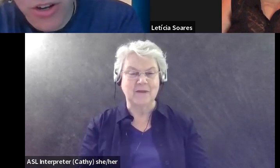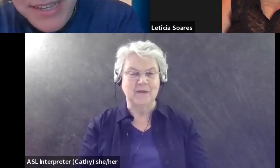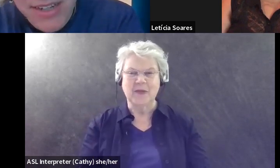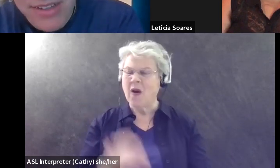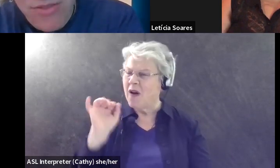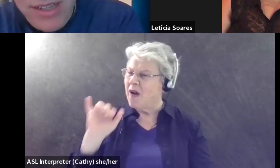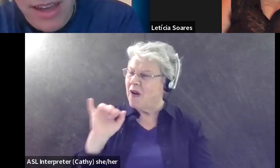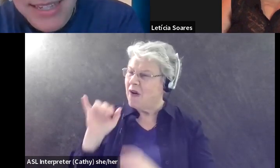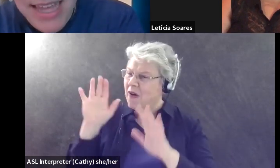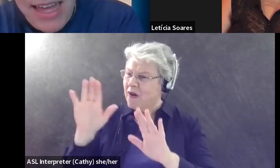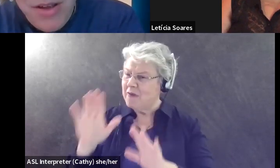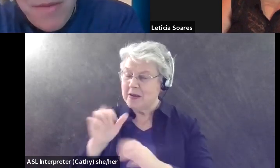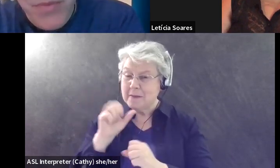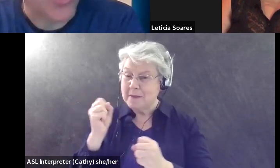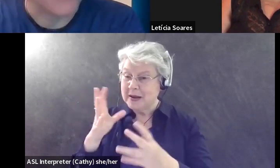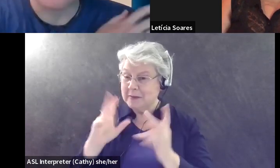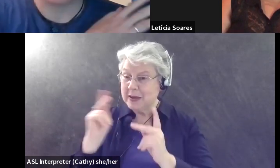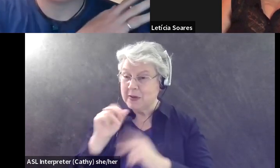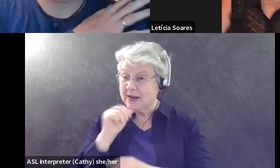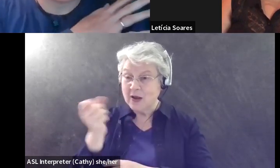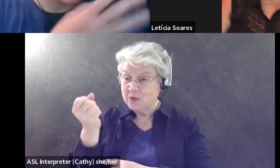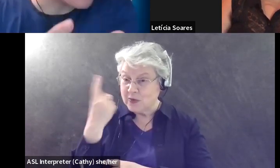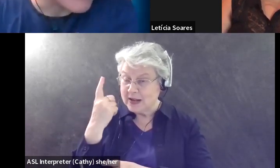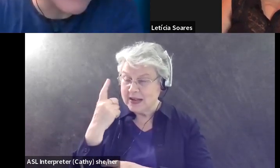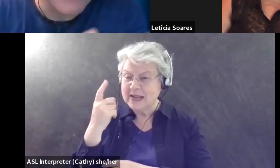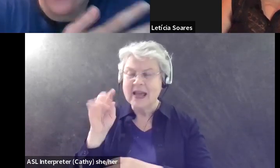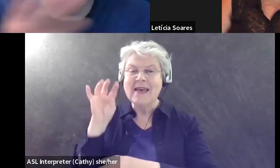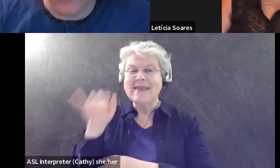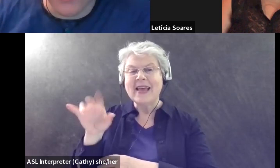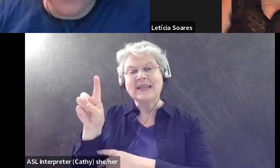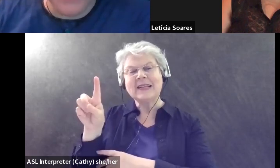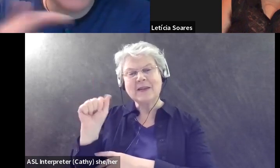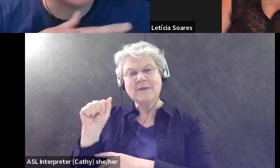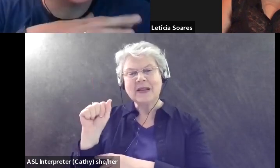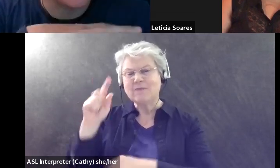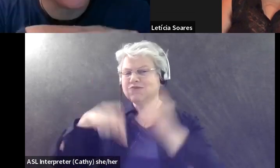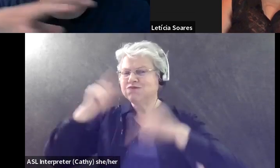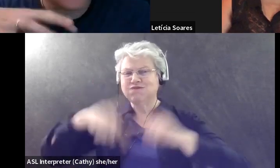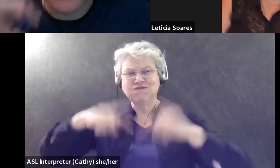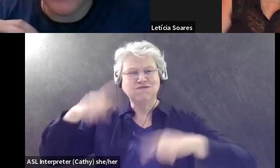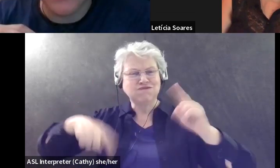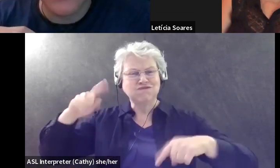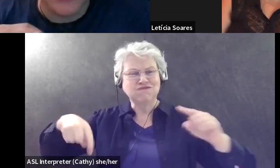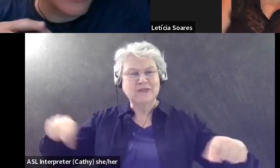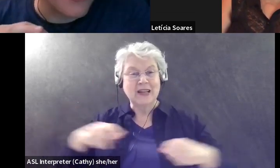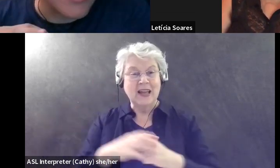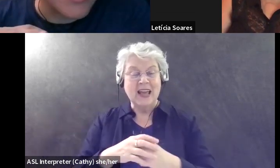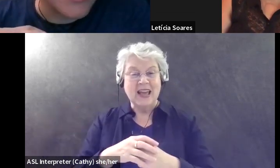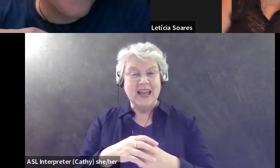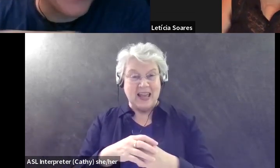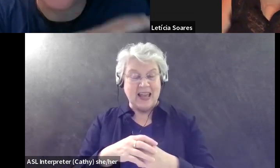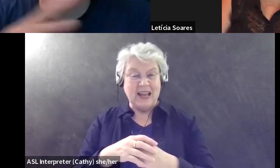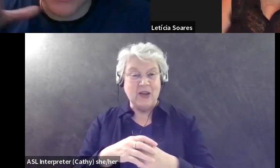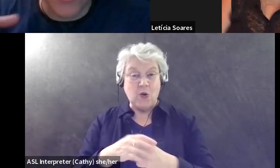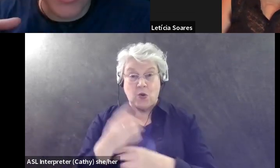folks don't necessarily realize that, you know, there's disability is so diverse and even with, within one diagnosis,